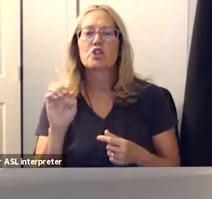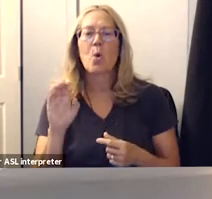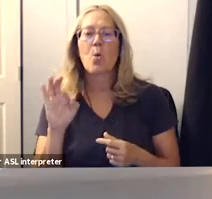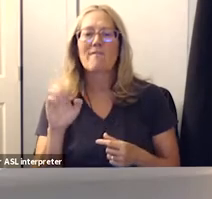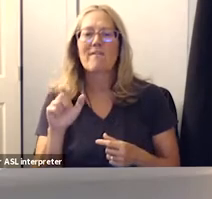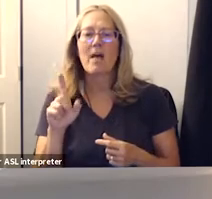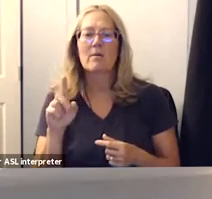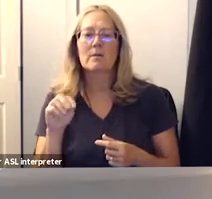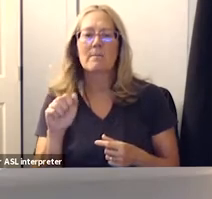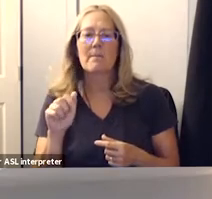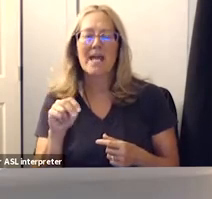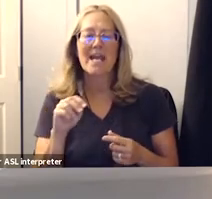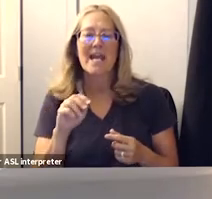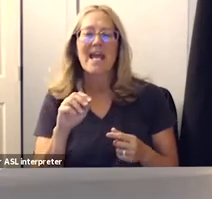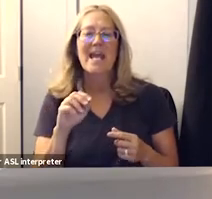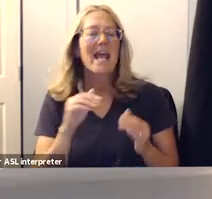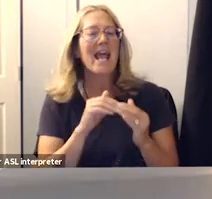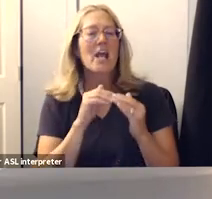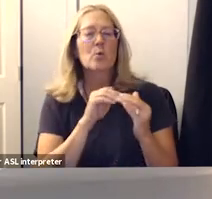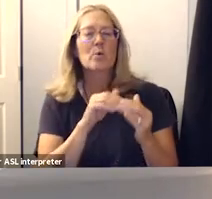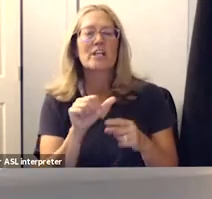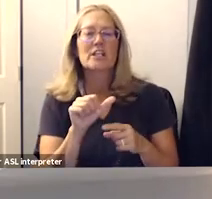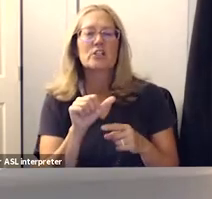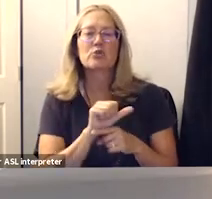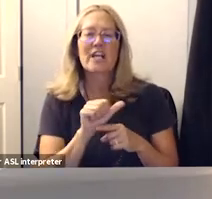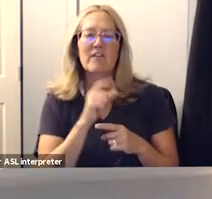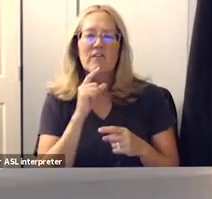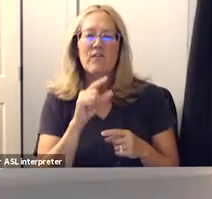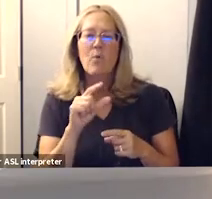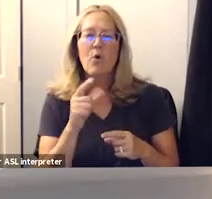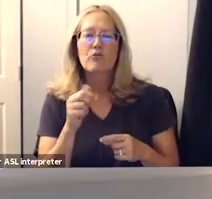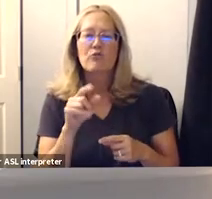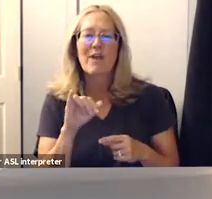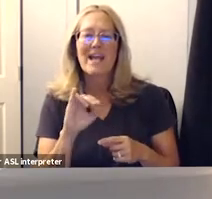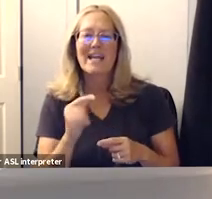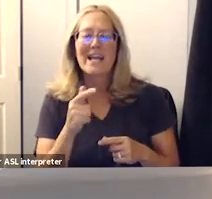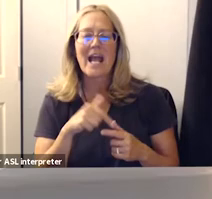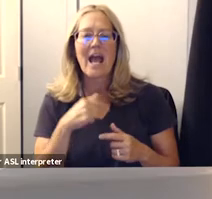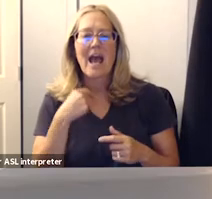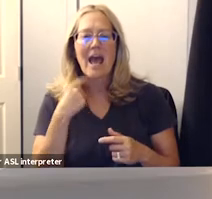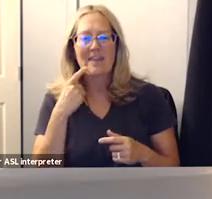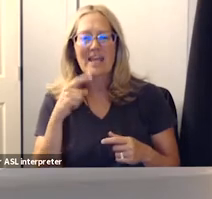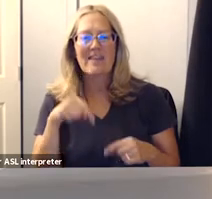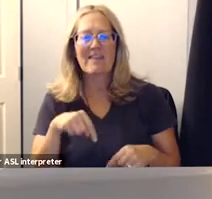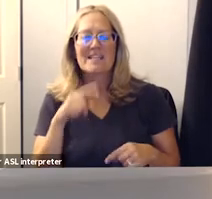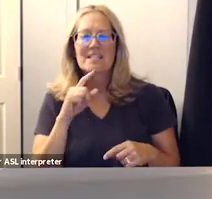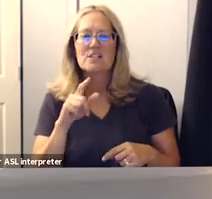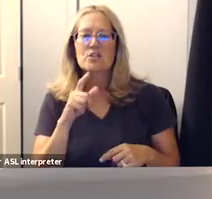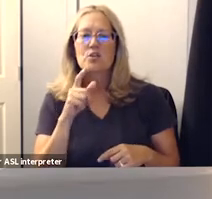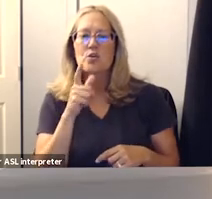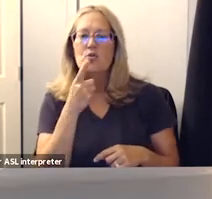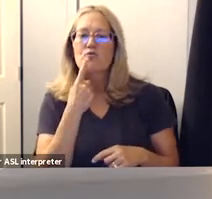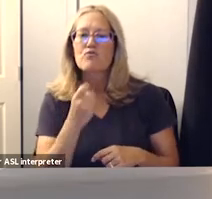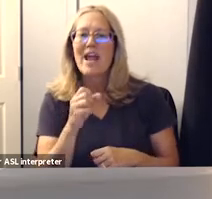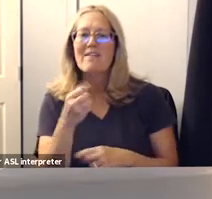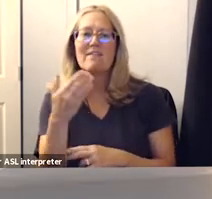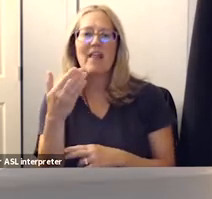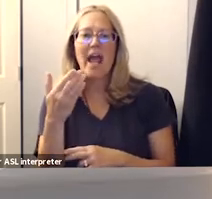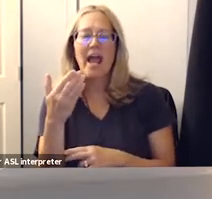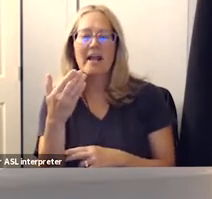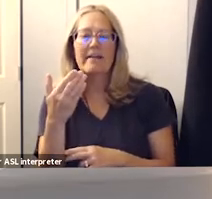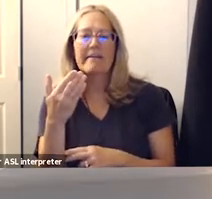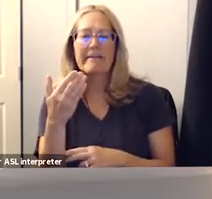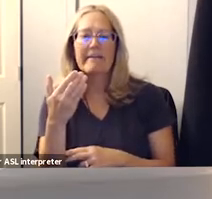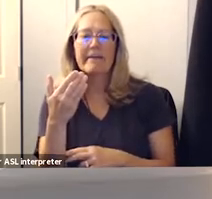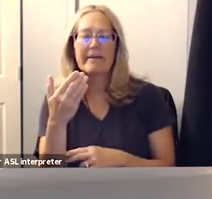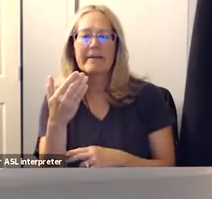equity training for grading i think this is a giant red flag i'm going to direct this to virginia i